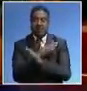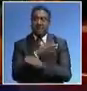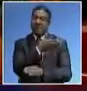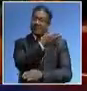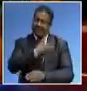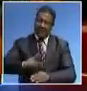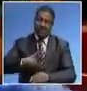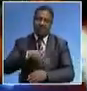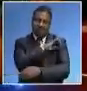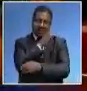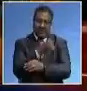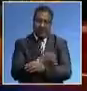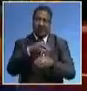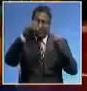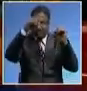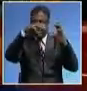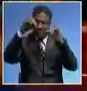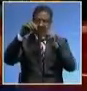energy.